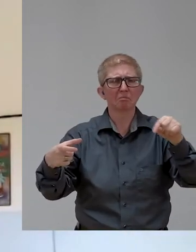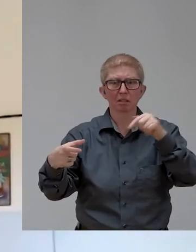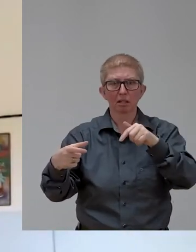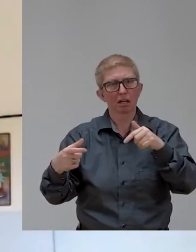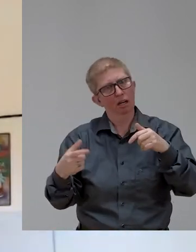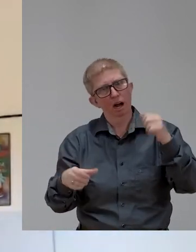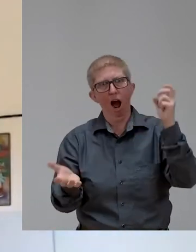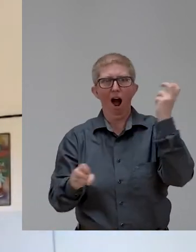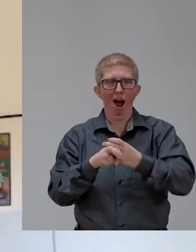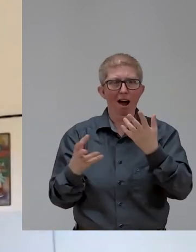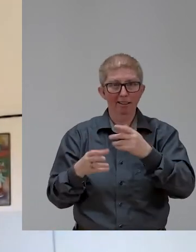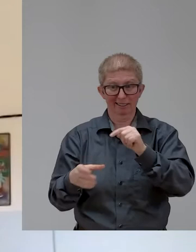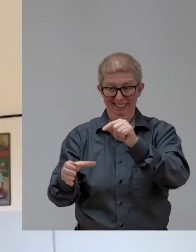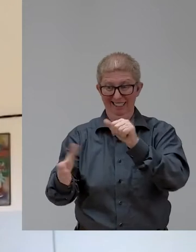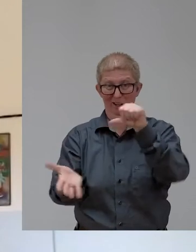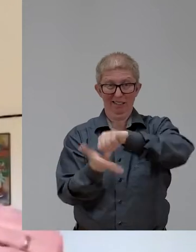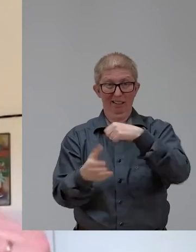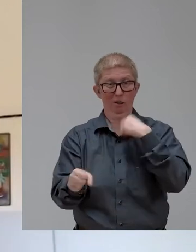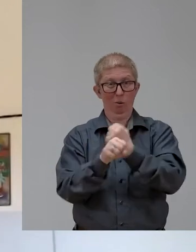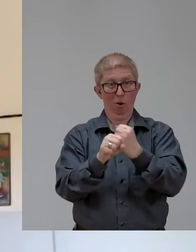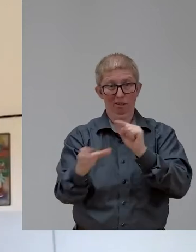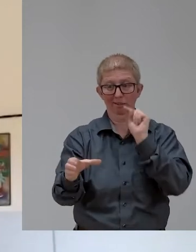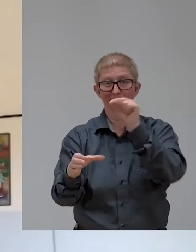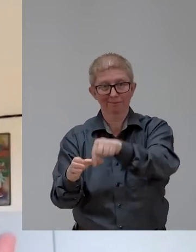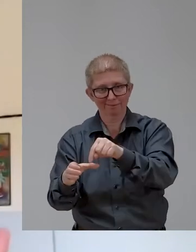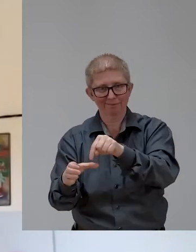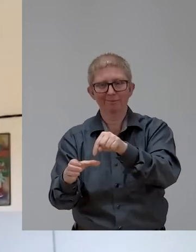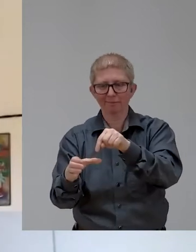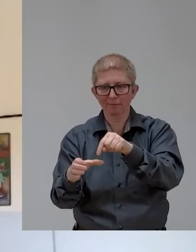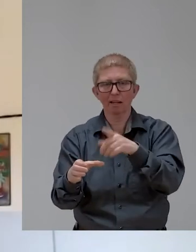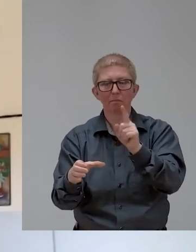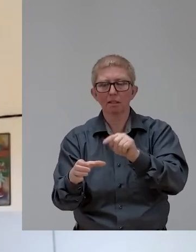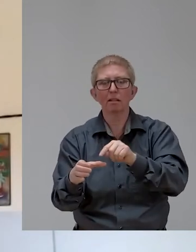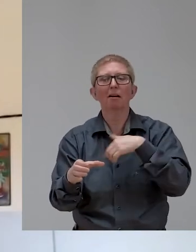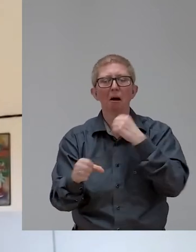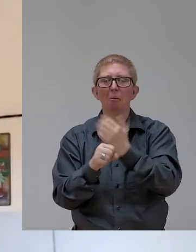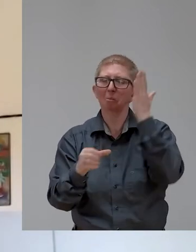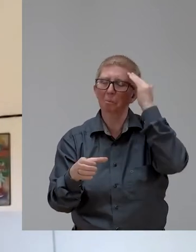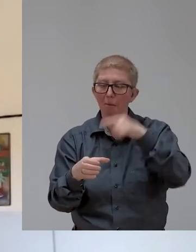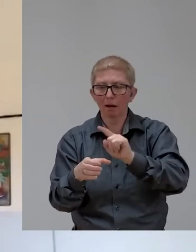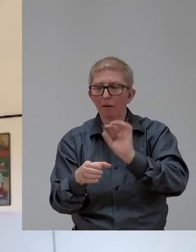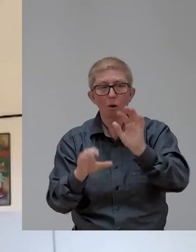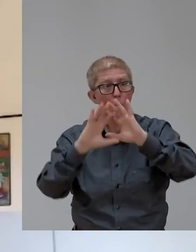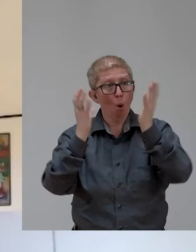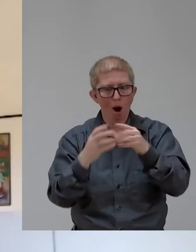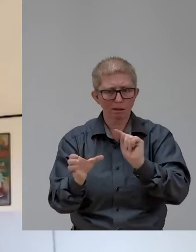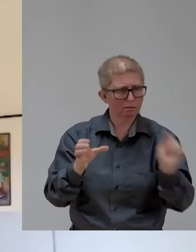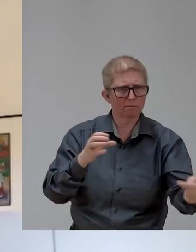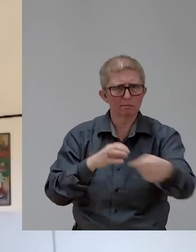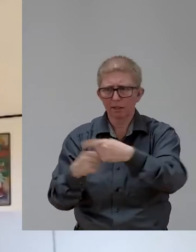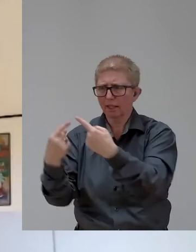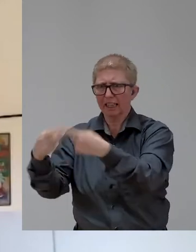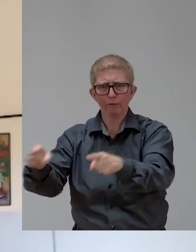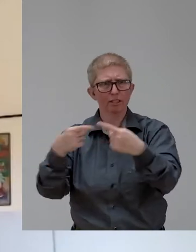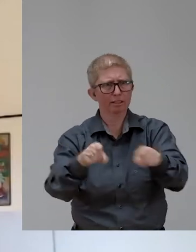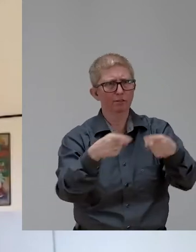world out there. Microsoft's been through a journey to get braver on talking to its customers about accessibility. And if you think about the influence that Microsoft